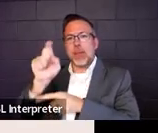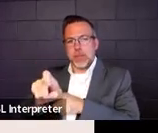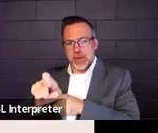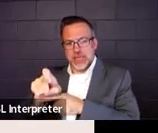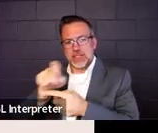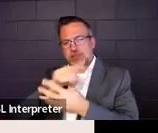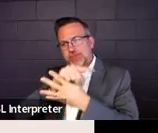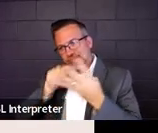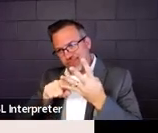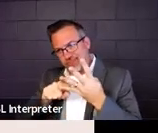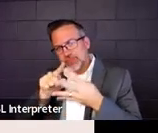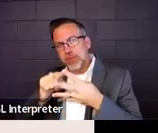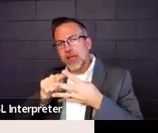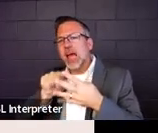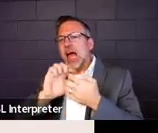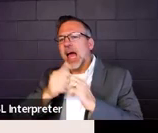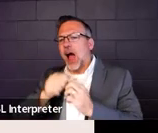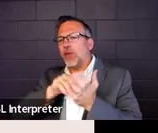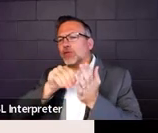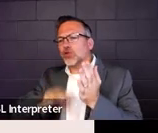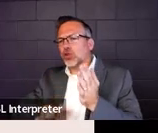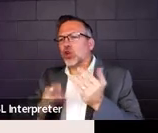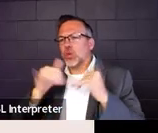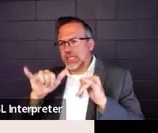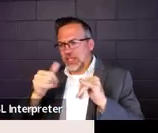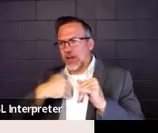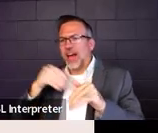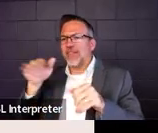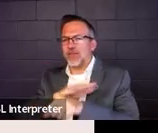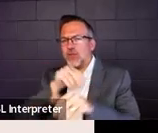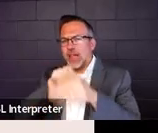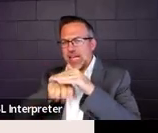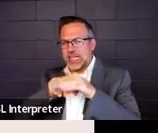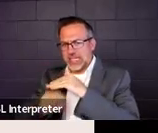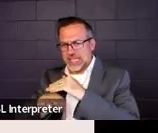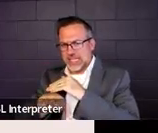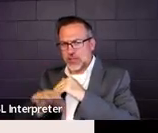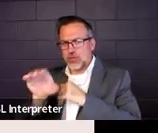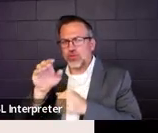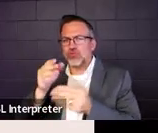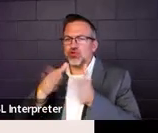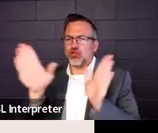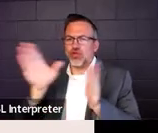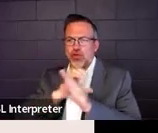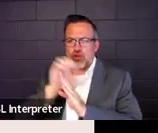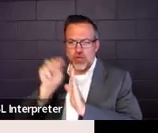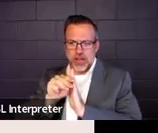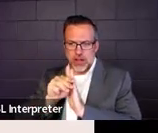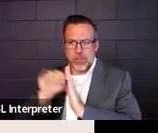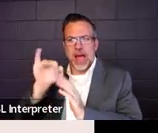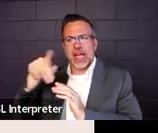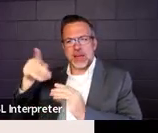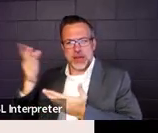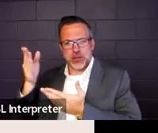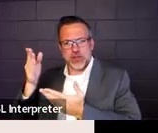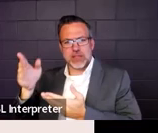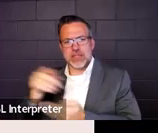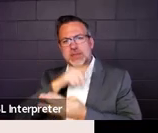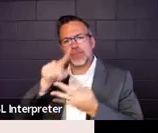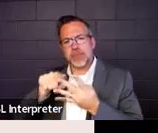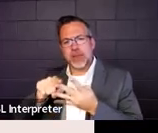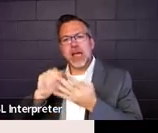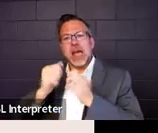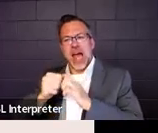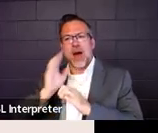receive full access to the general curriculum and IEP services, how they will participate in